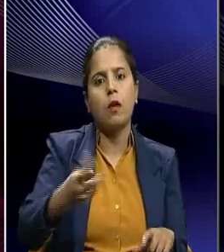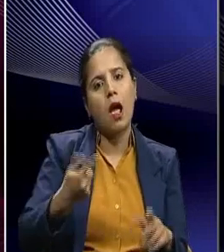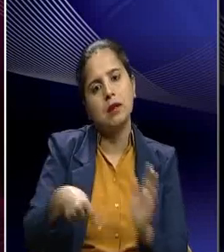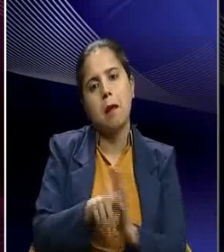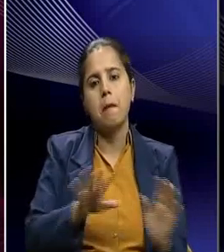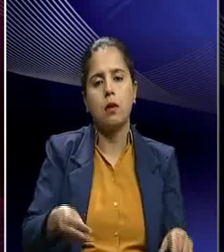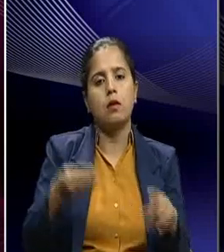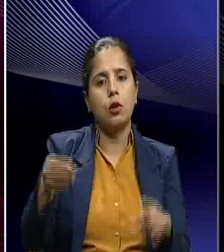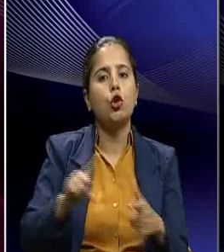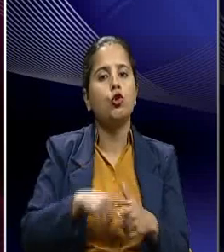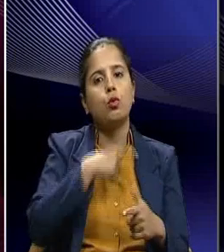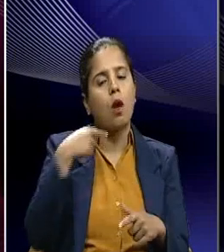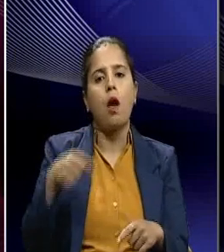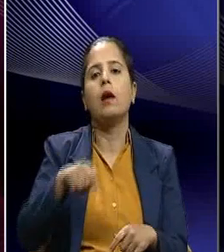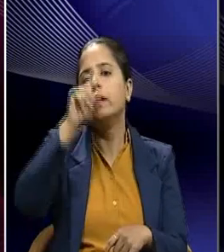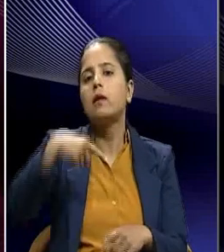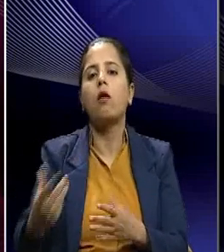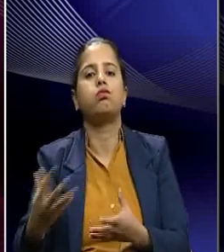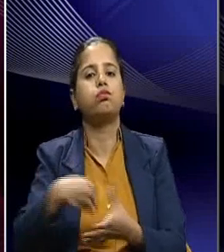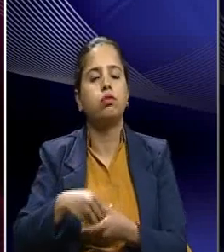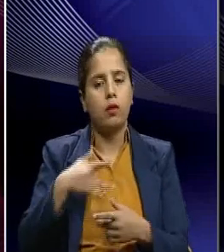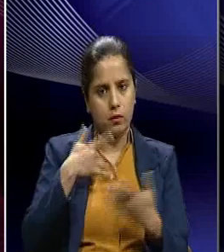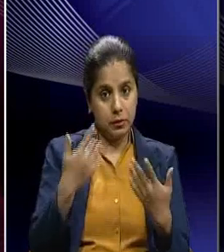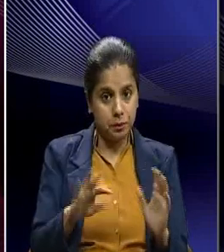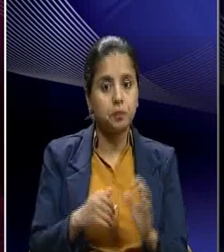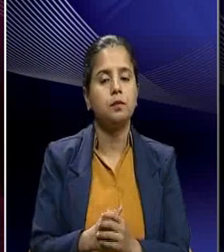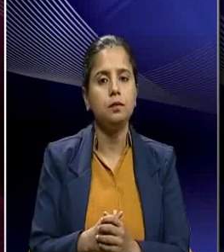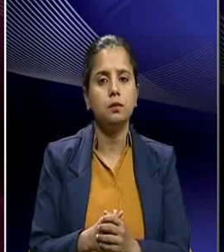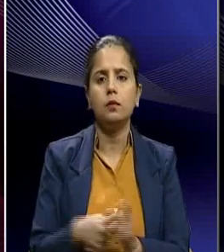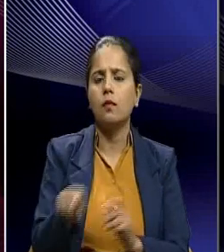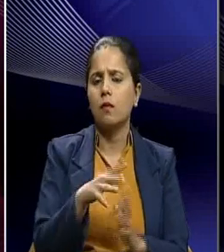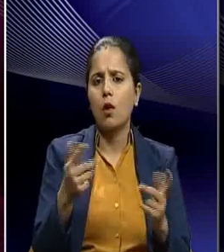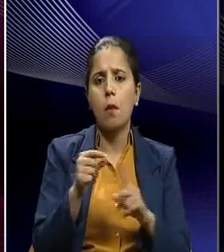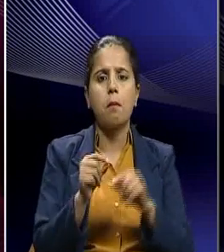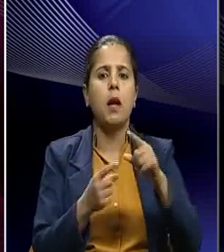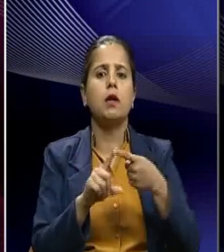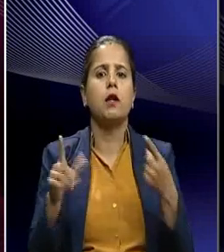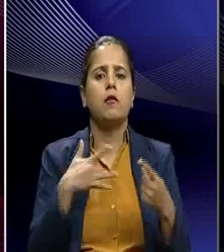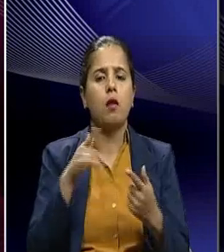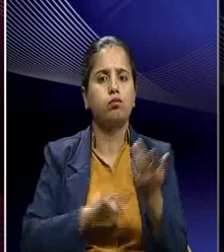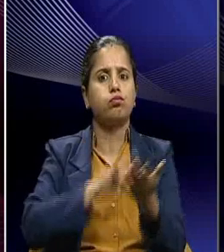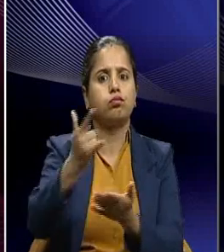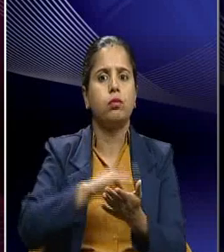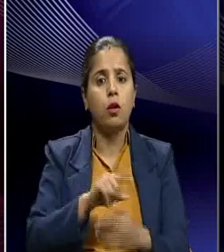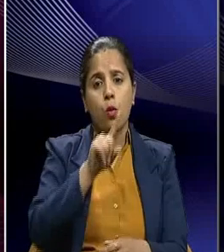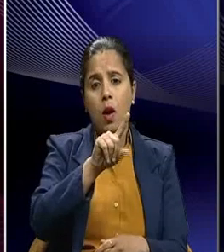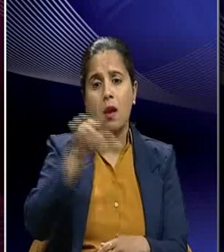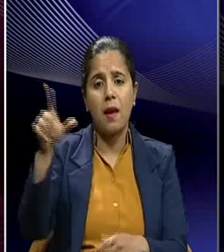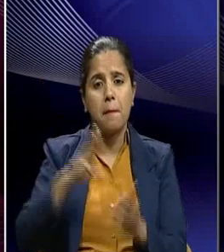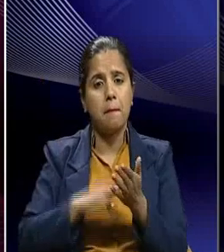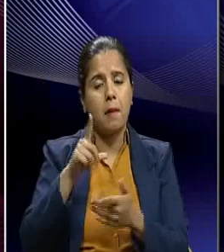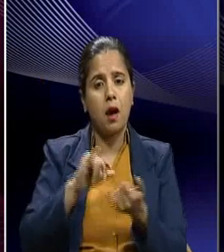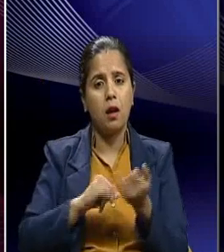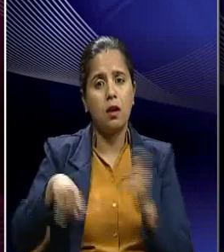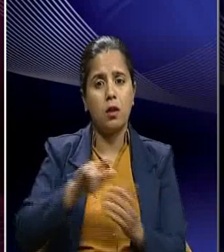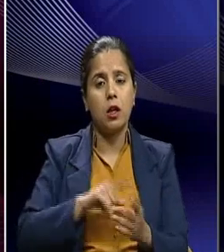acceded to India. We also have seen that how Patel he flown around one lakh miles in that tiny